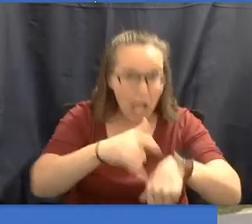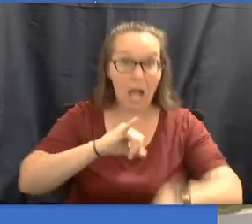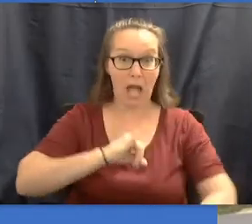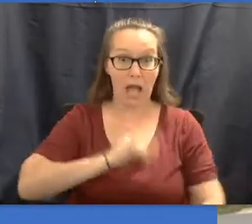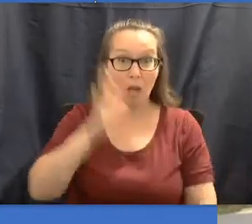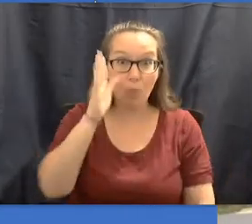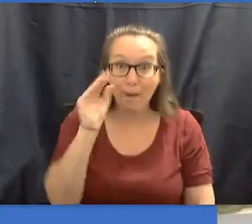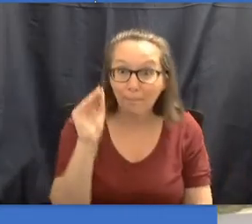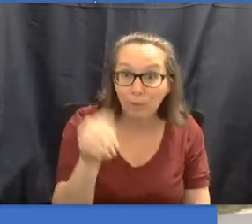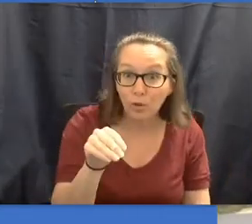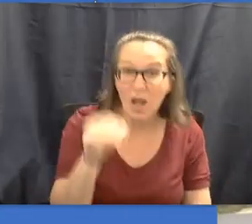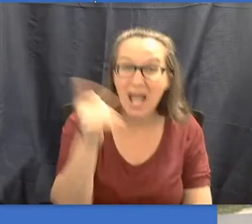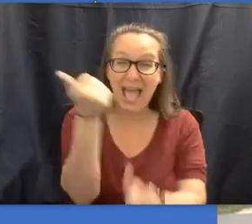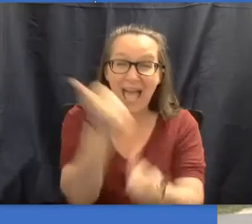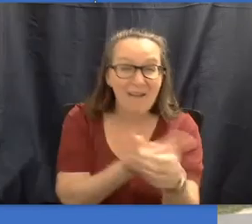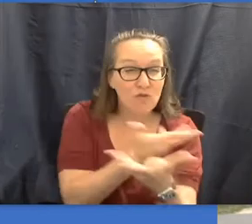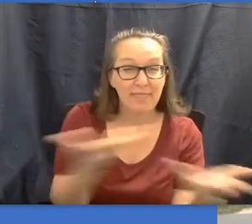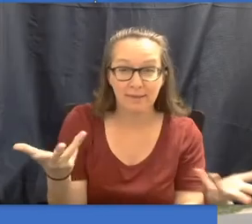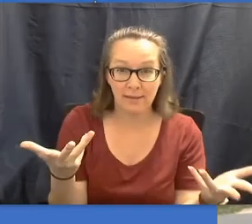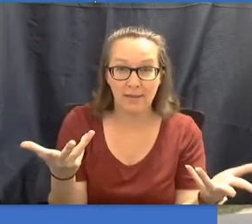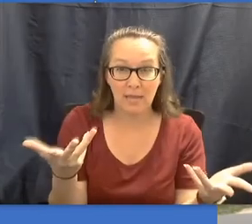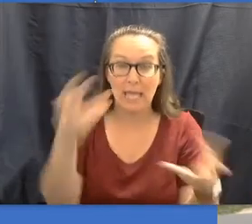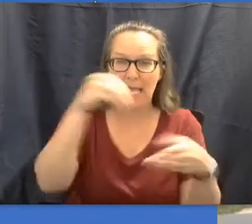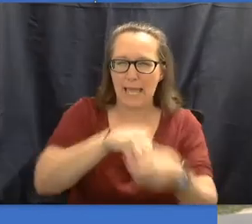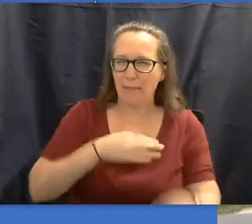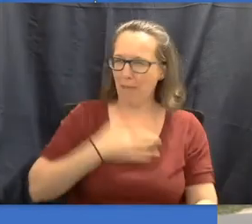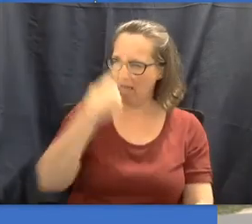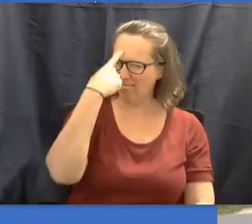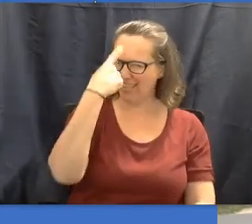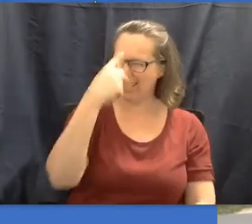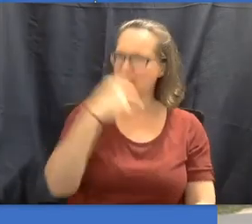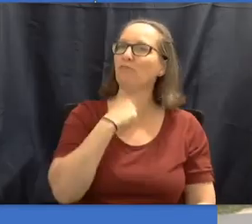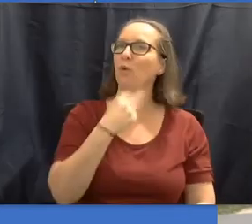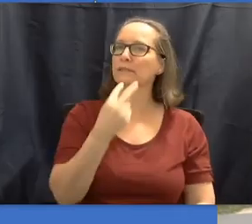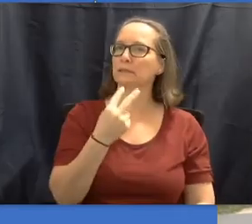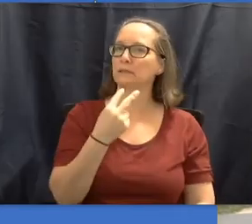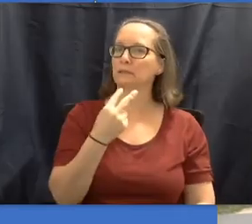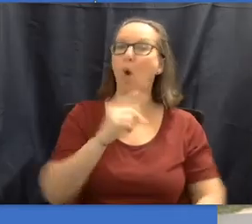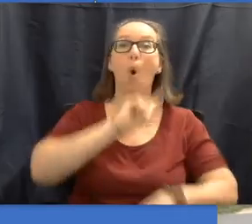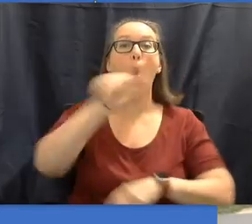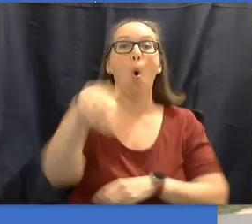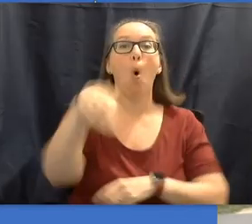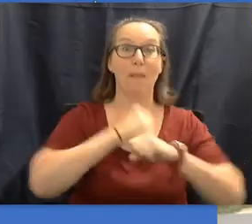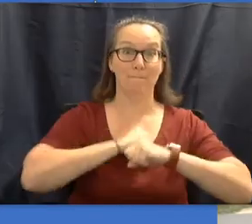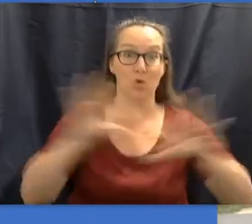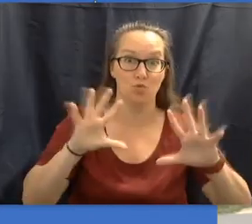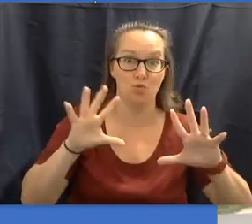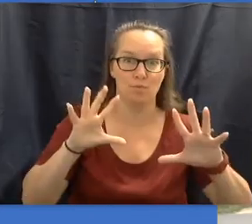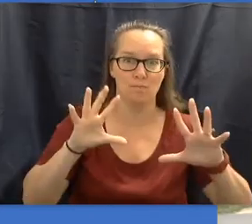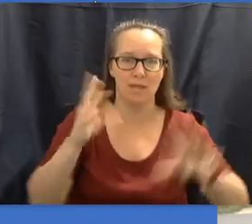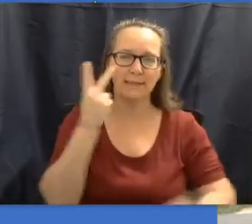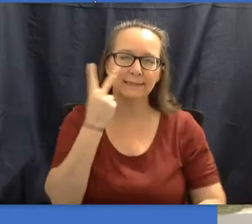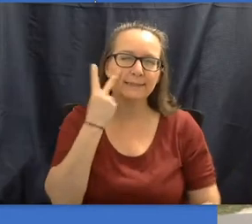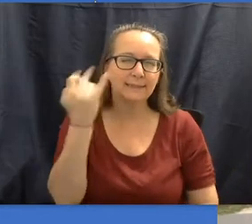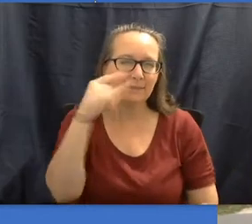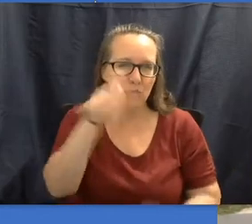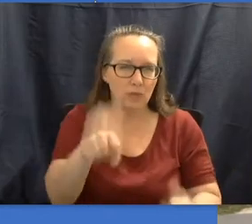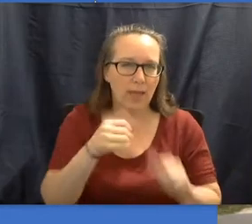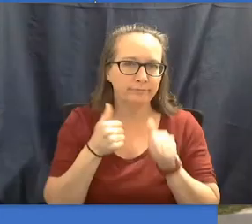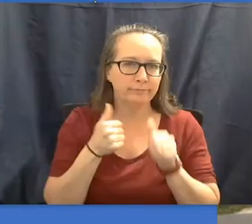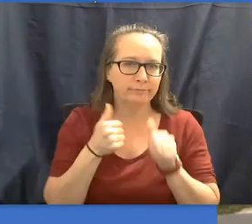round Sally go go round afternoon, except for the boom see if you can do it with me